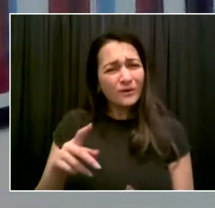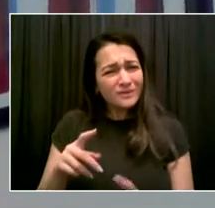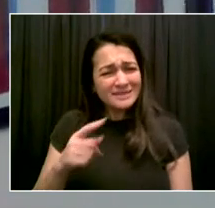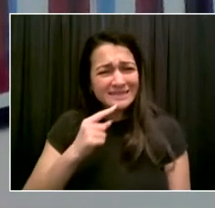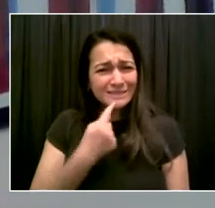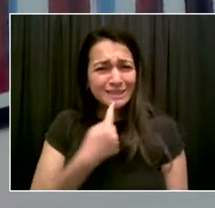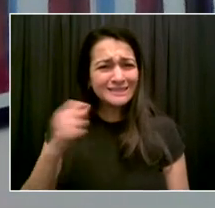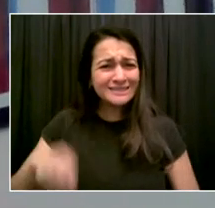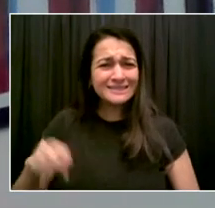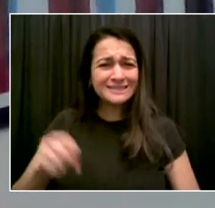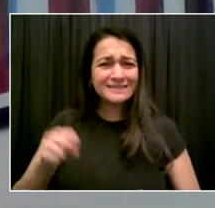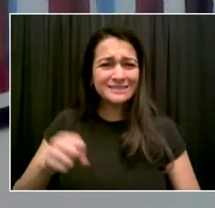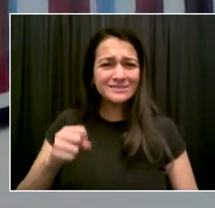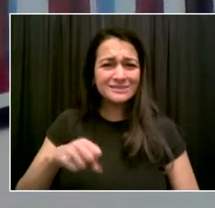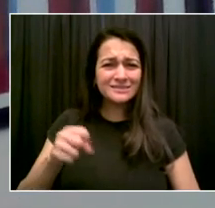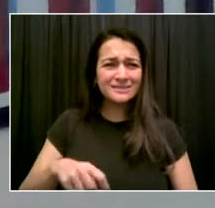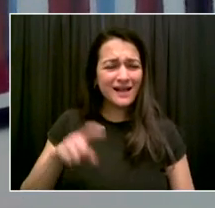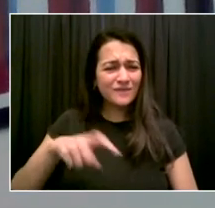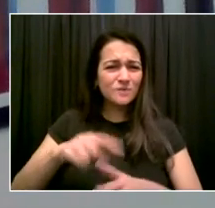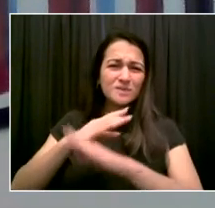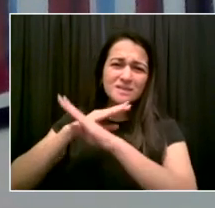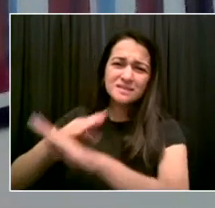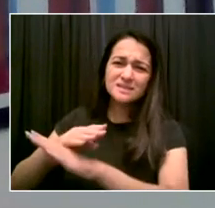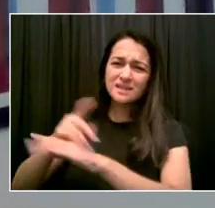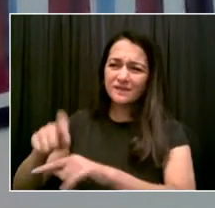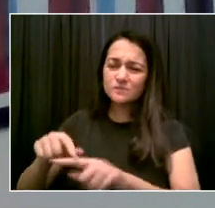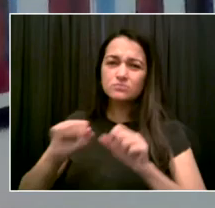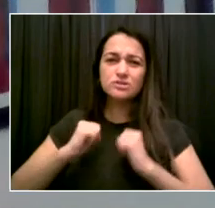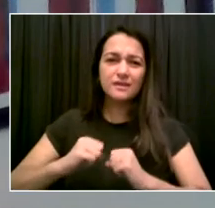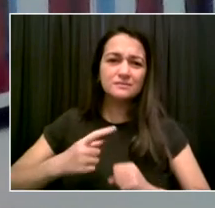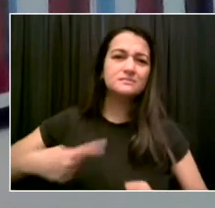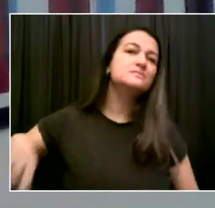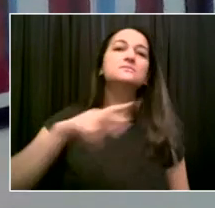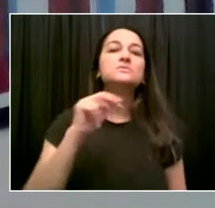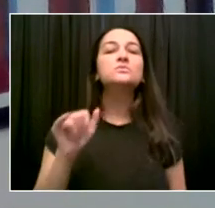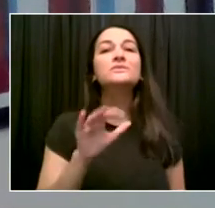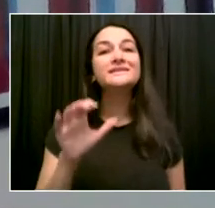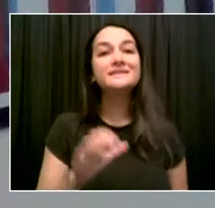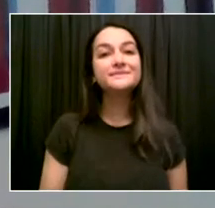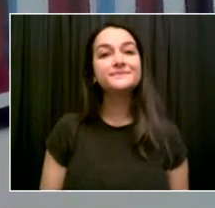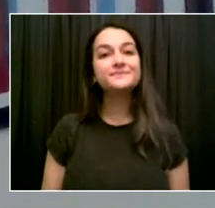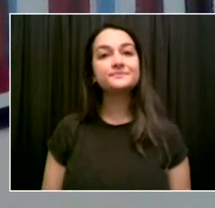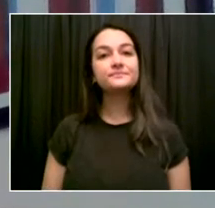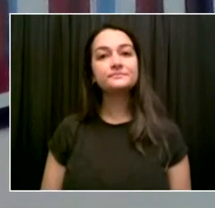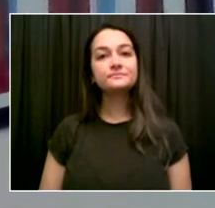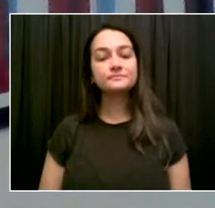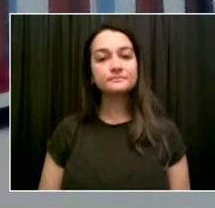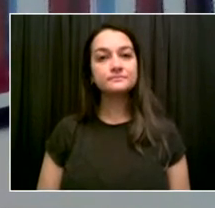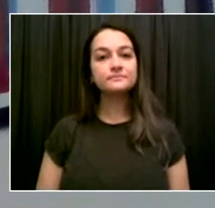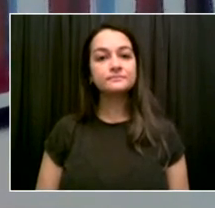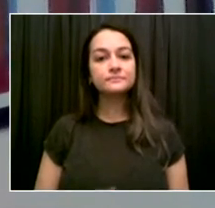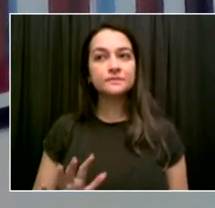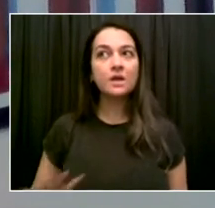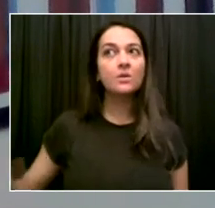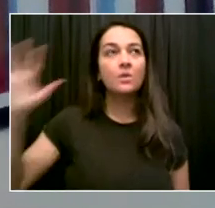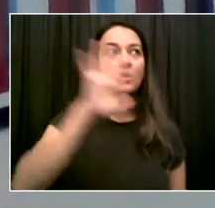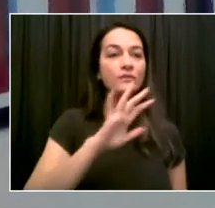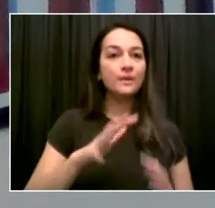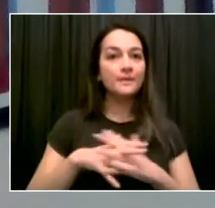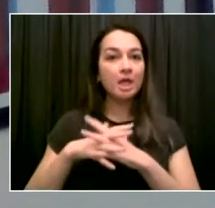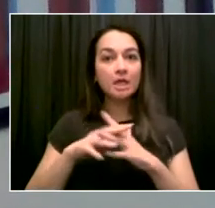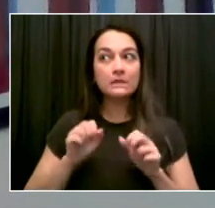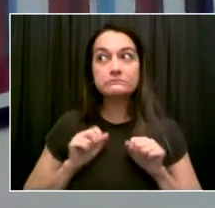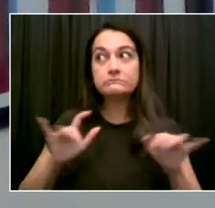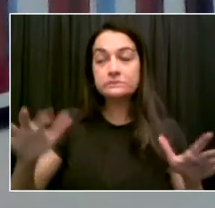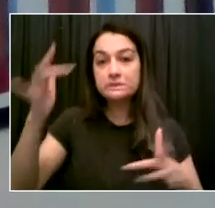in fighting back. This measure is needed. It's needed now because cases are rising rapidly, doubling in the last 10 or